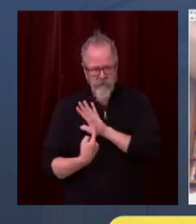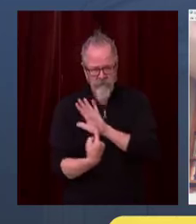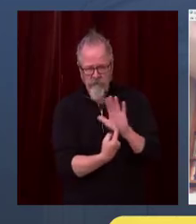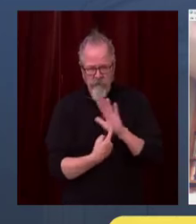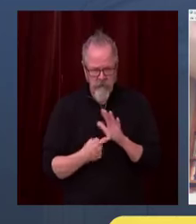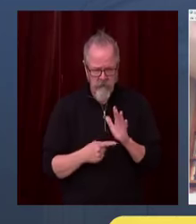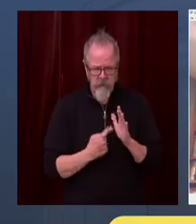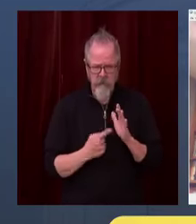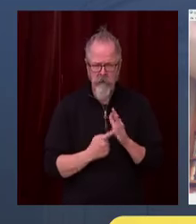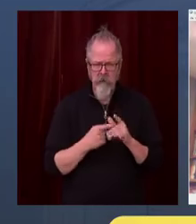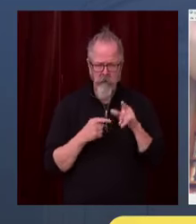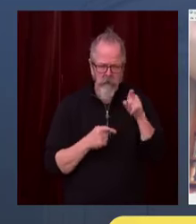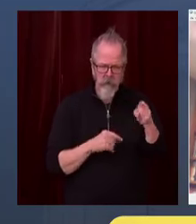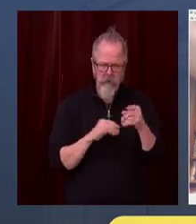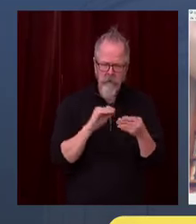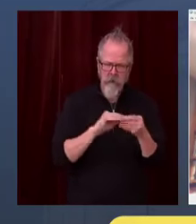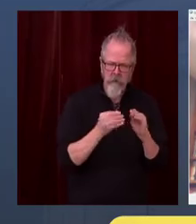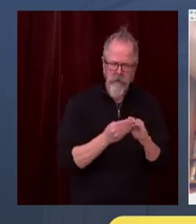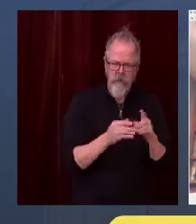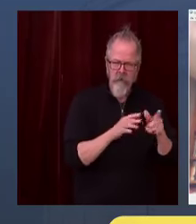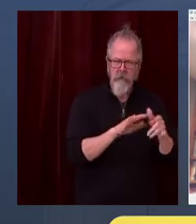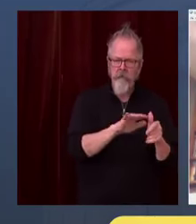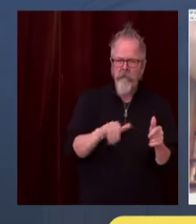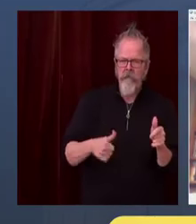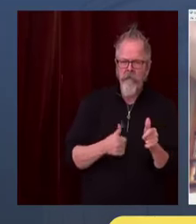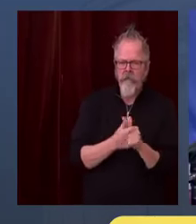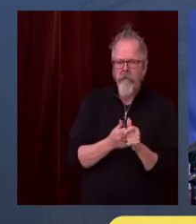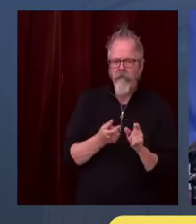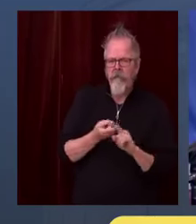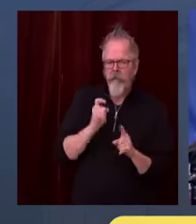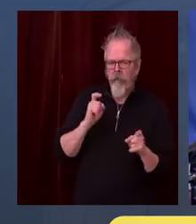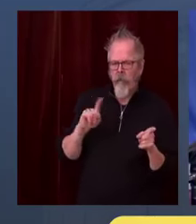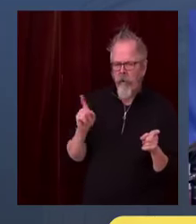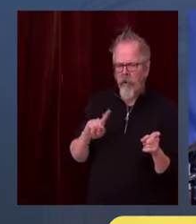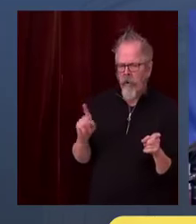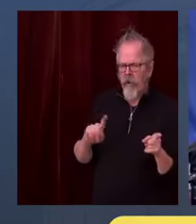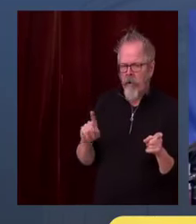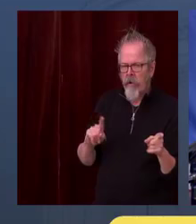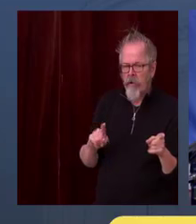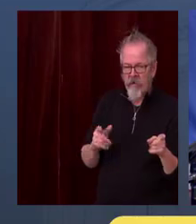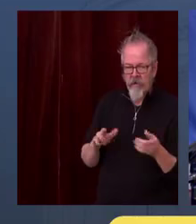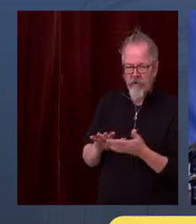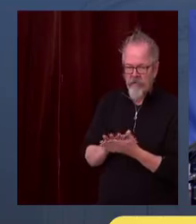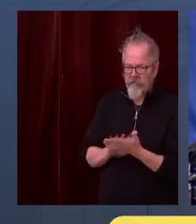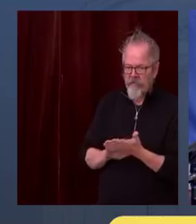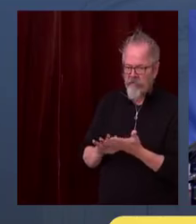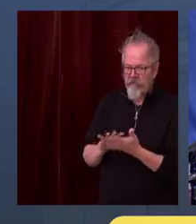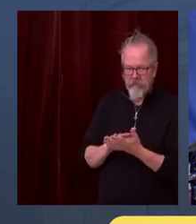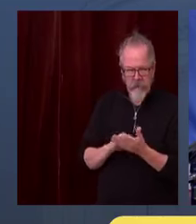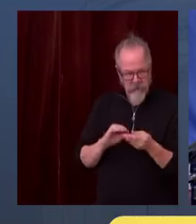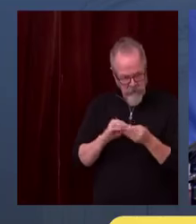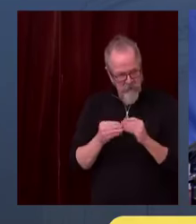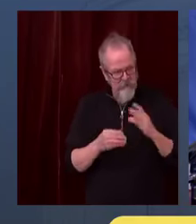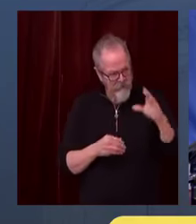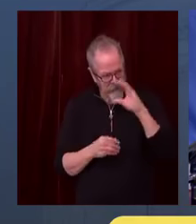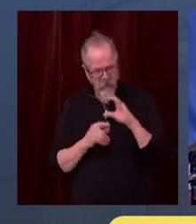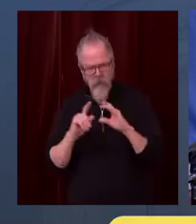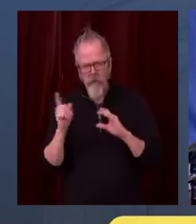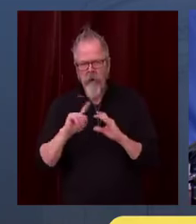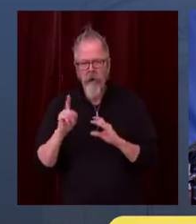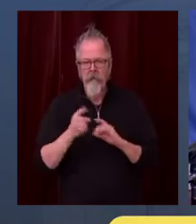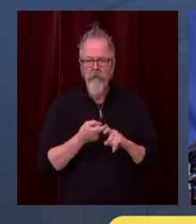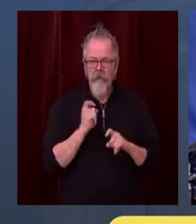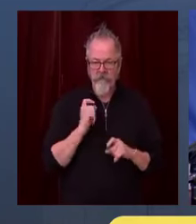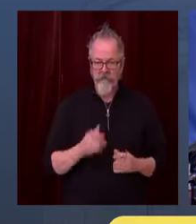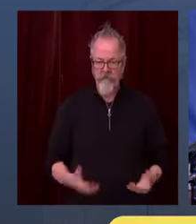outbreaks. Yeah, I want to add something to that. What I hear Kathy saying is that in this case,